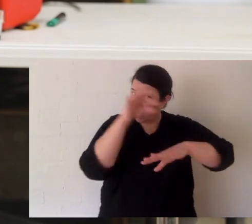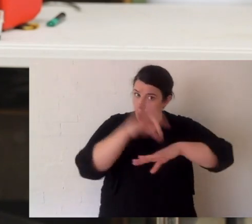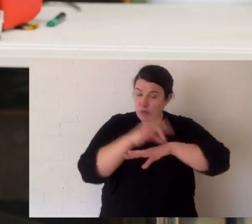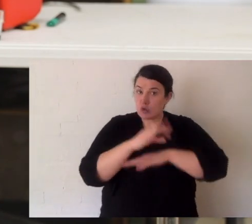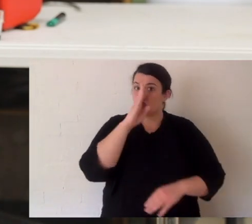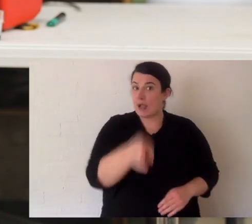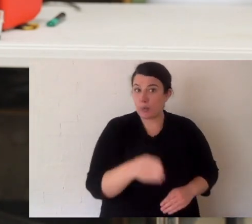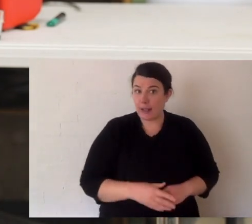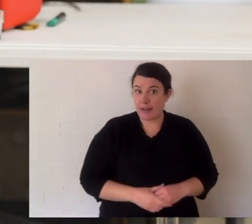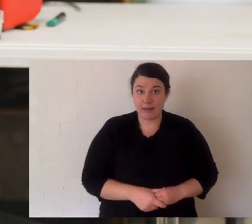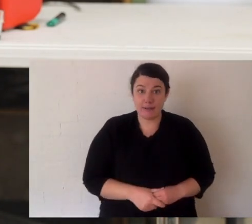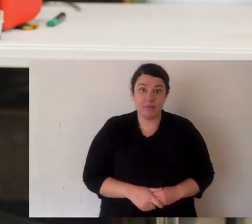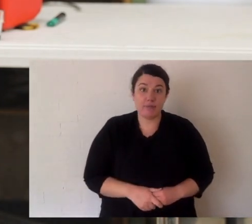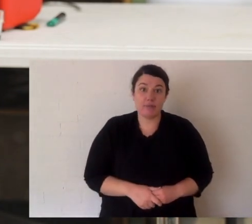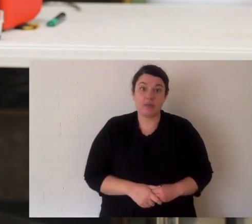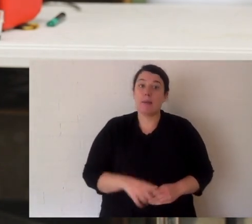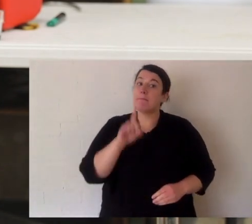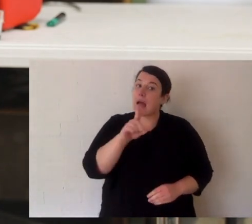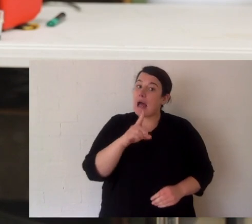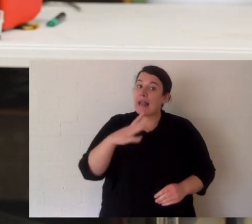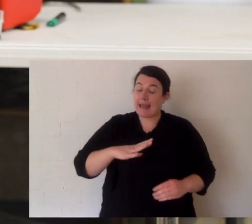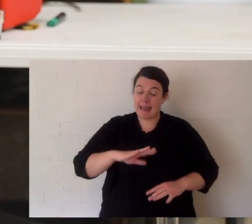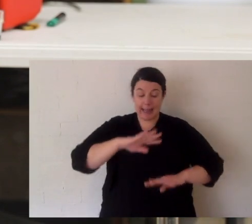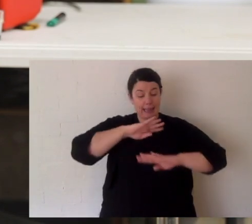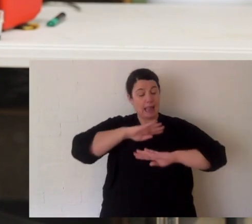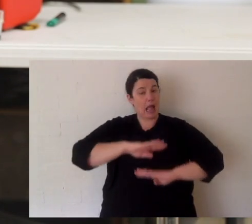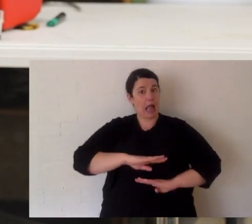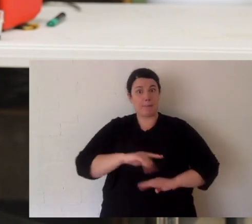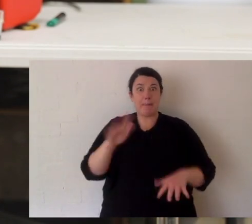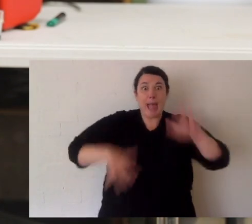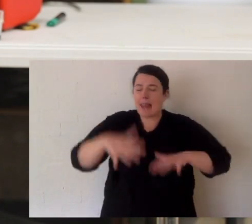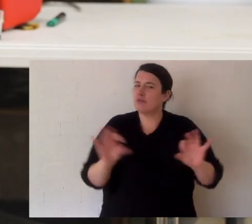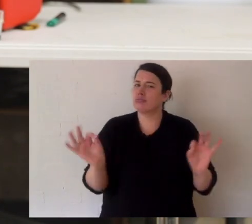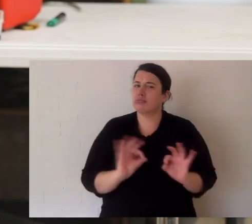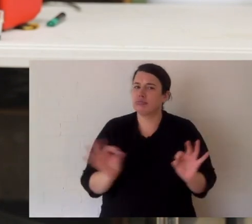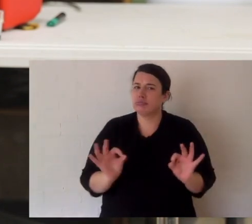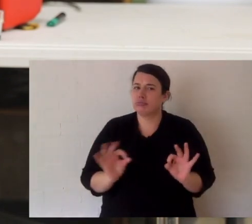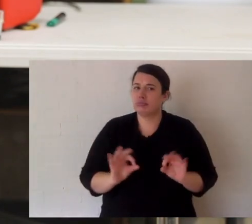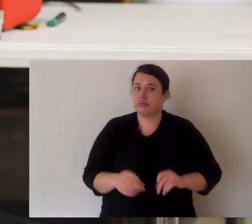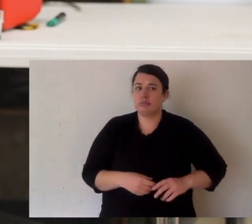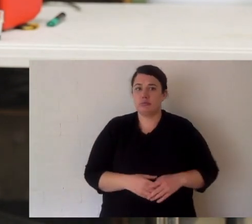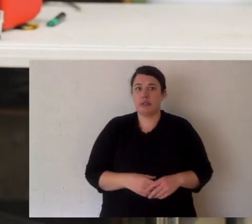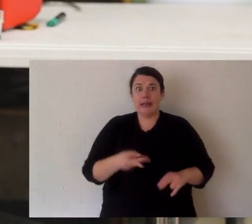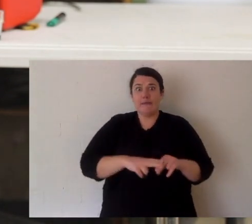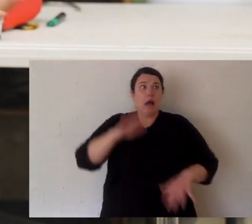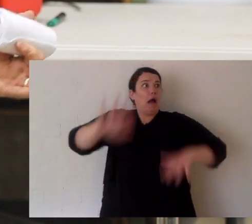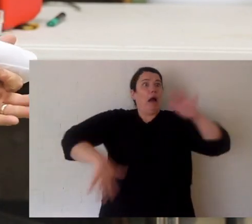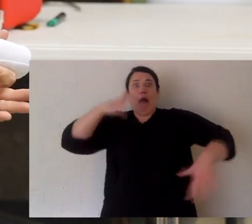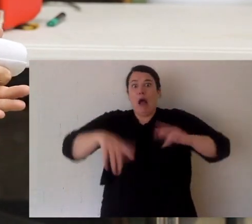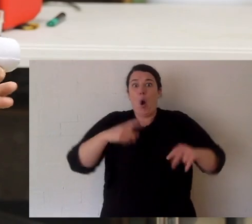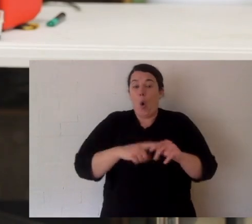But on your way, you need to stay calm, like I am now. If you panic, or you run,